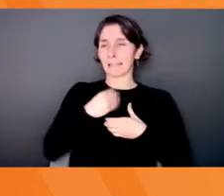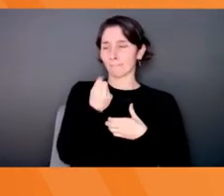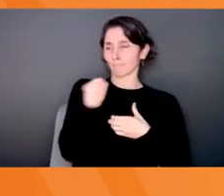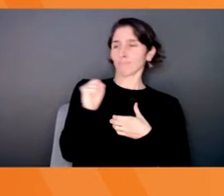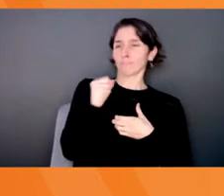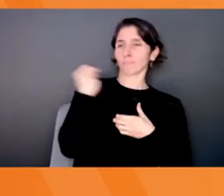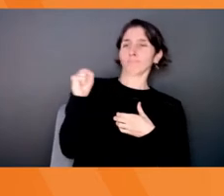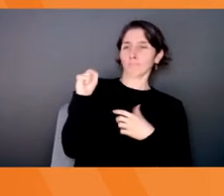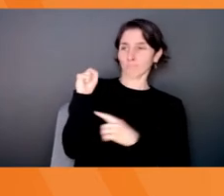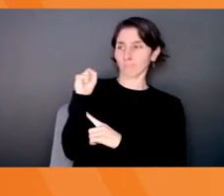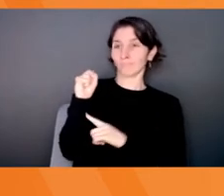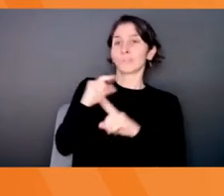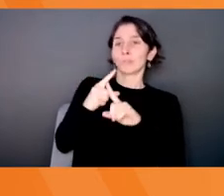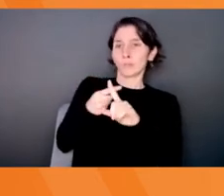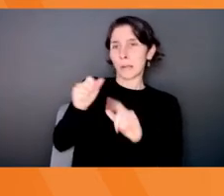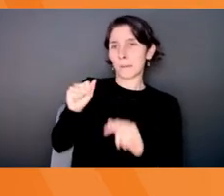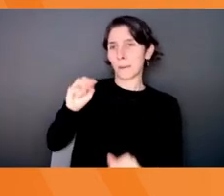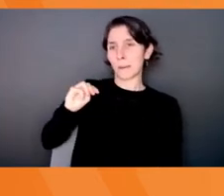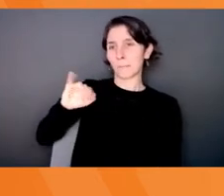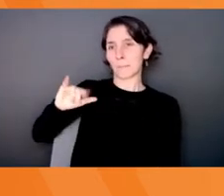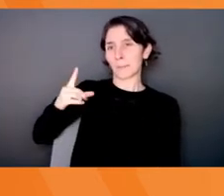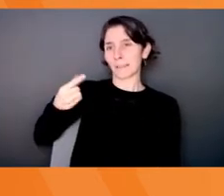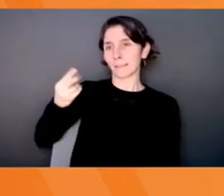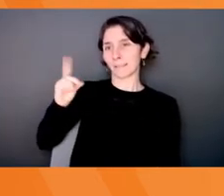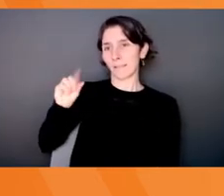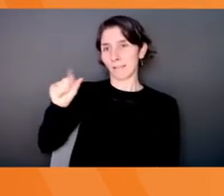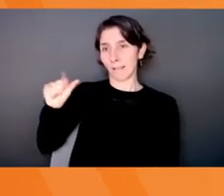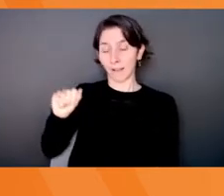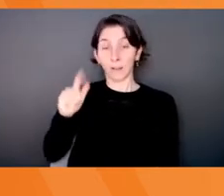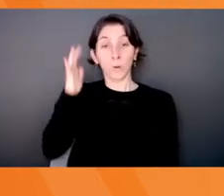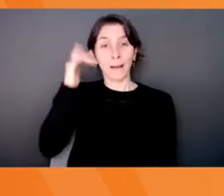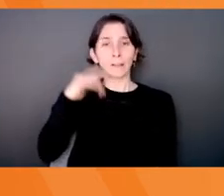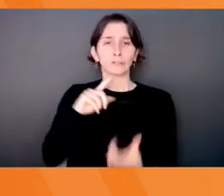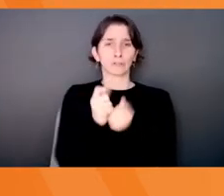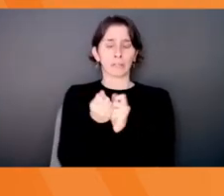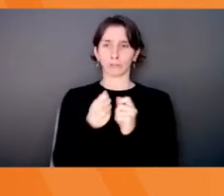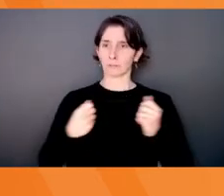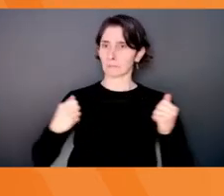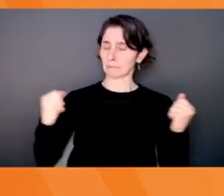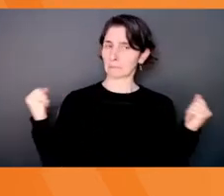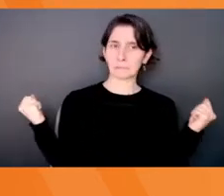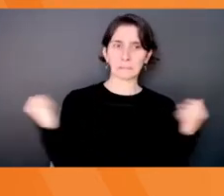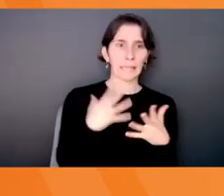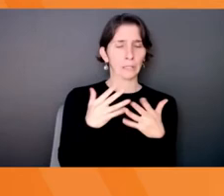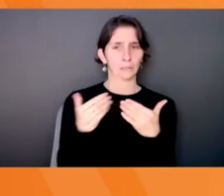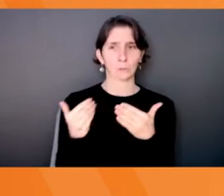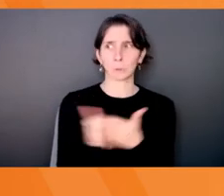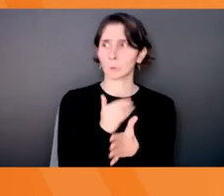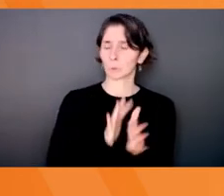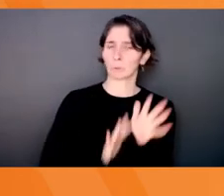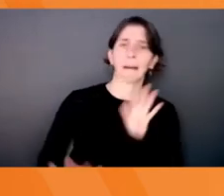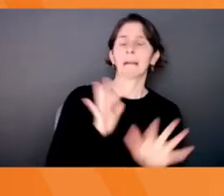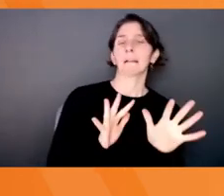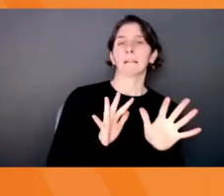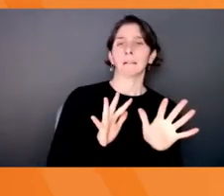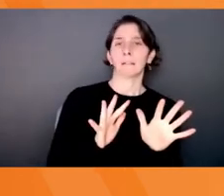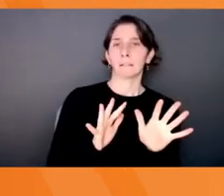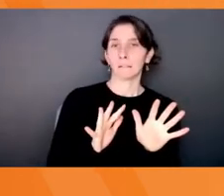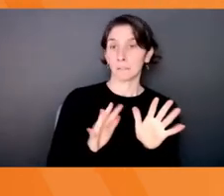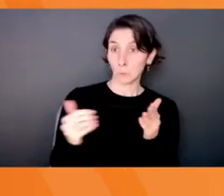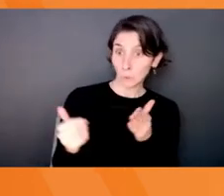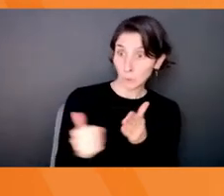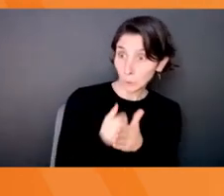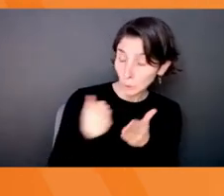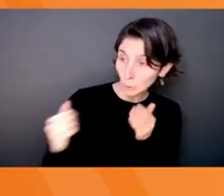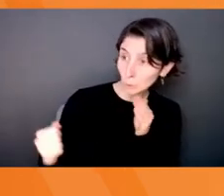thing is, is change is scary and it's unknown. It's uncomfortable. And so when we're faced with change, our brain wants to protect itself. It